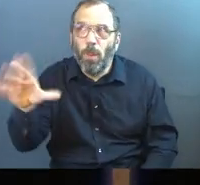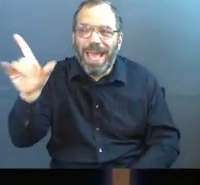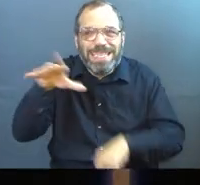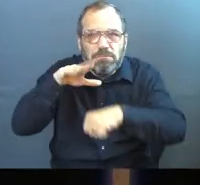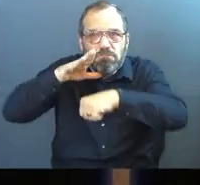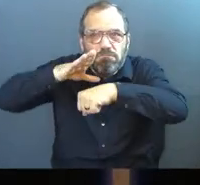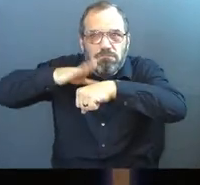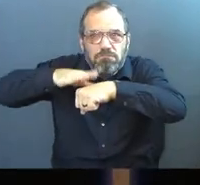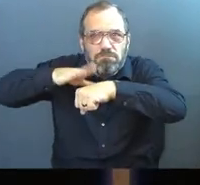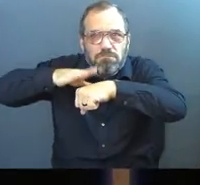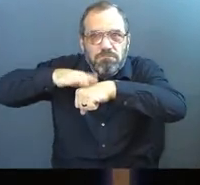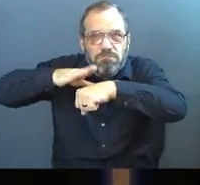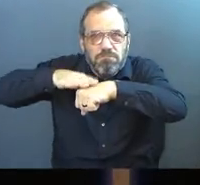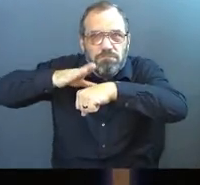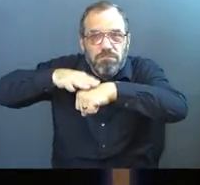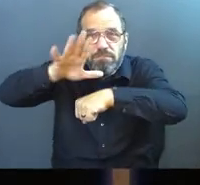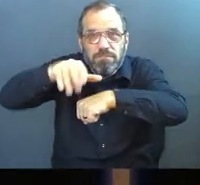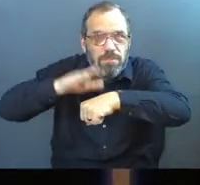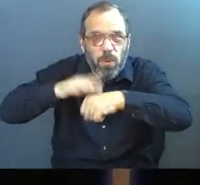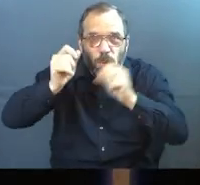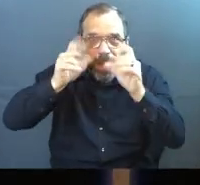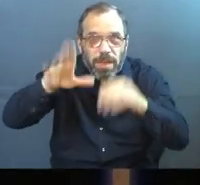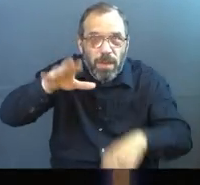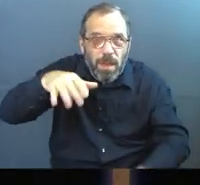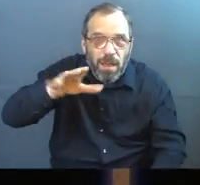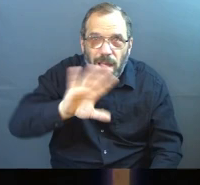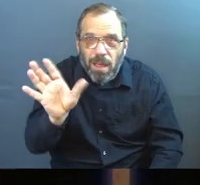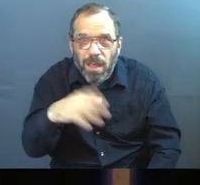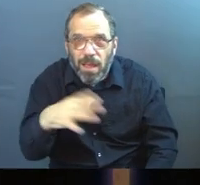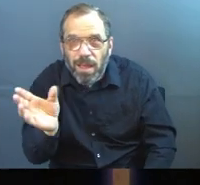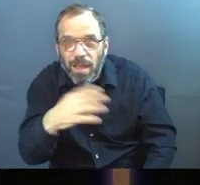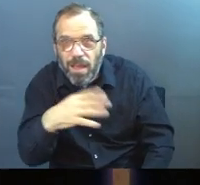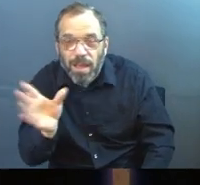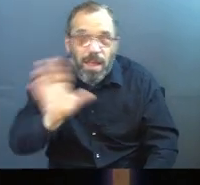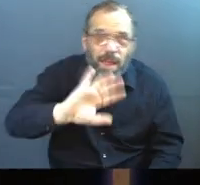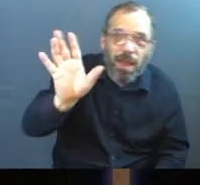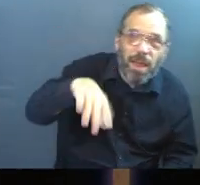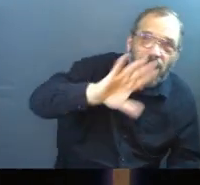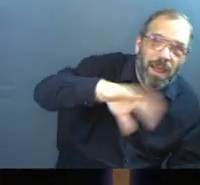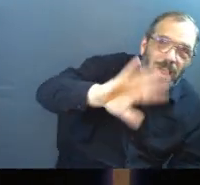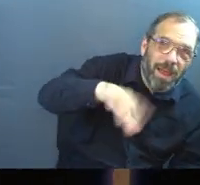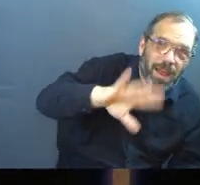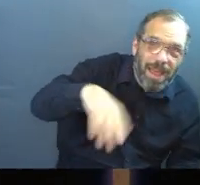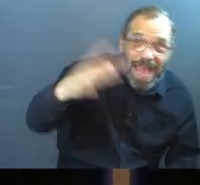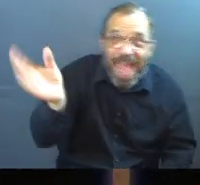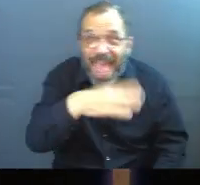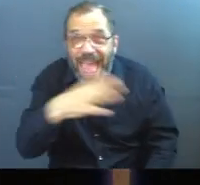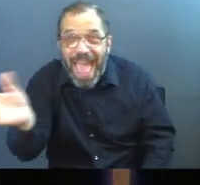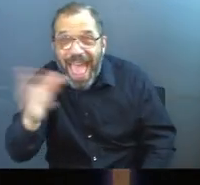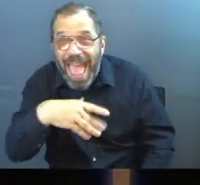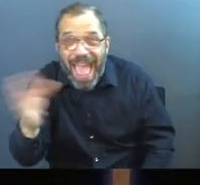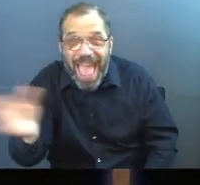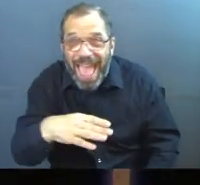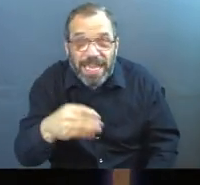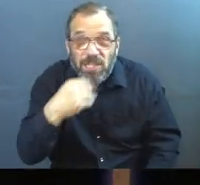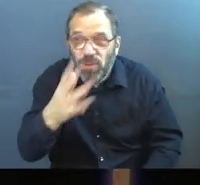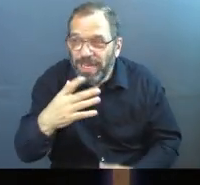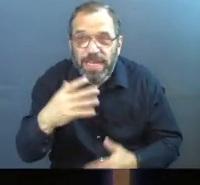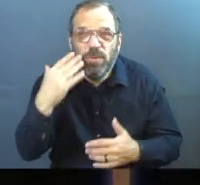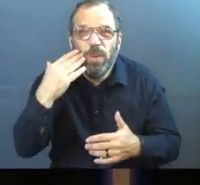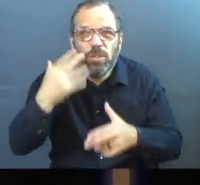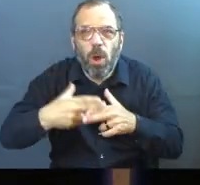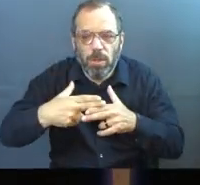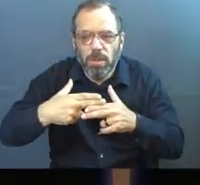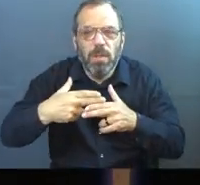to wake you up. He's trying to give you, he's trying to give you the progress reports before you get to the true report card. Do know what I'm